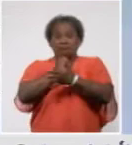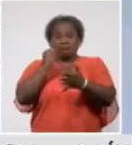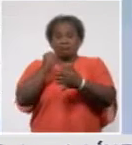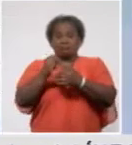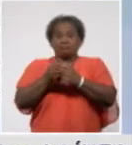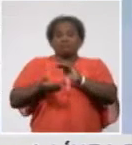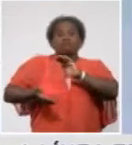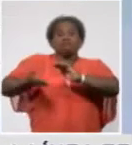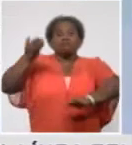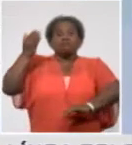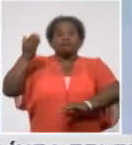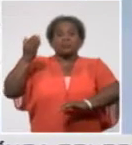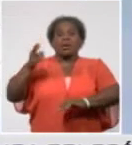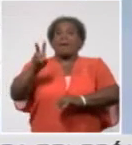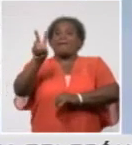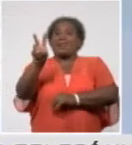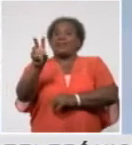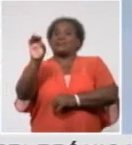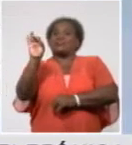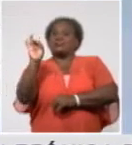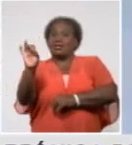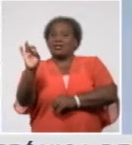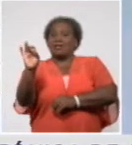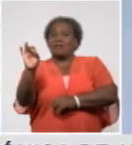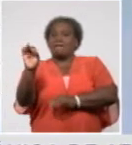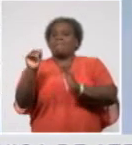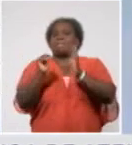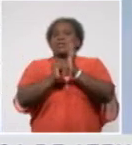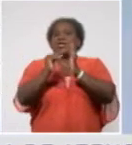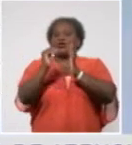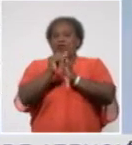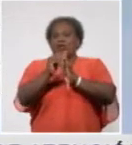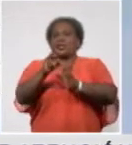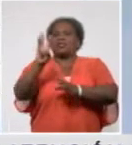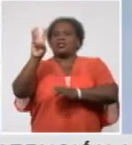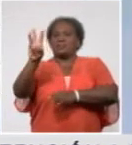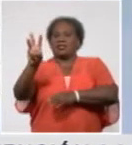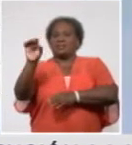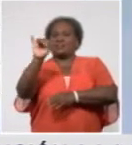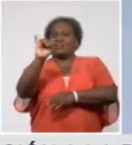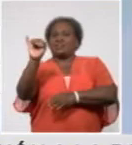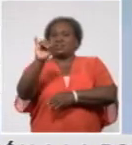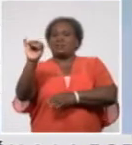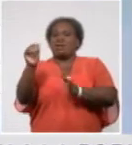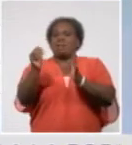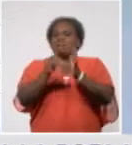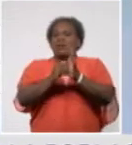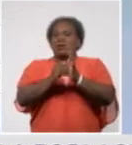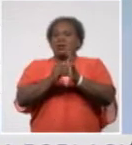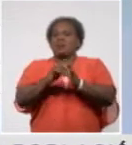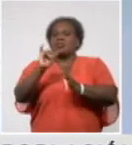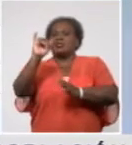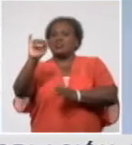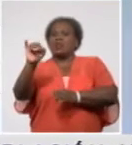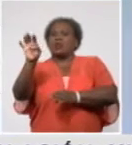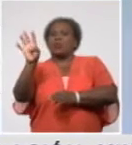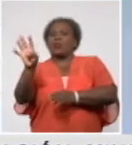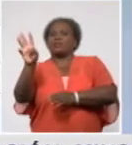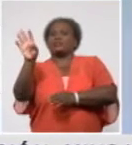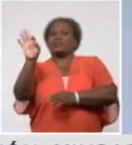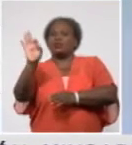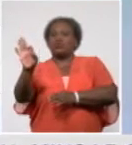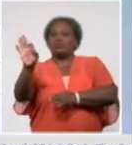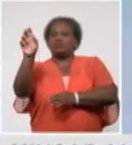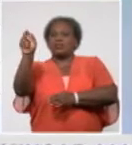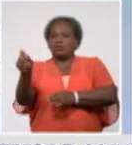Yesterday, 215,851 people were diagnosed with the virus,